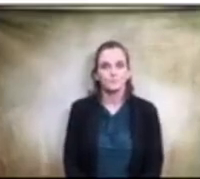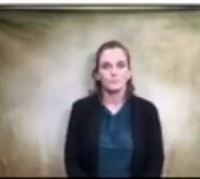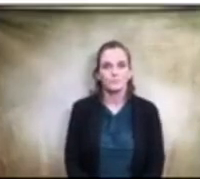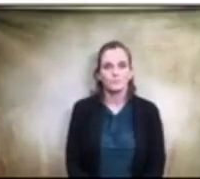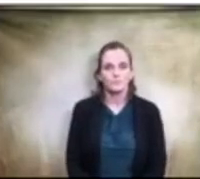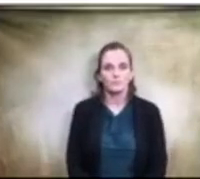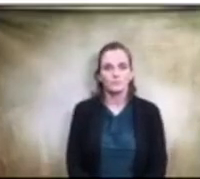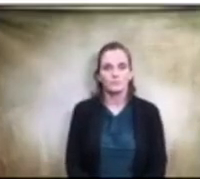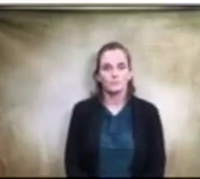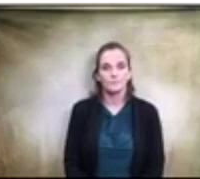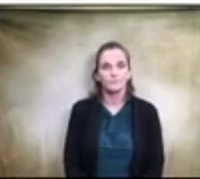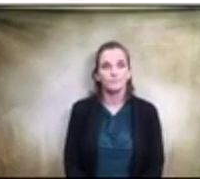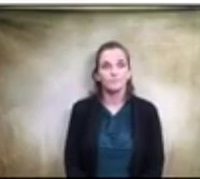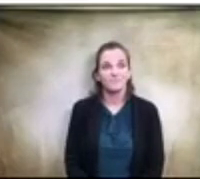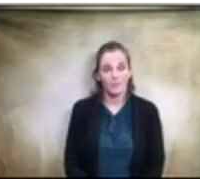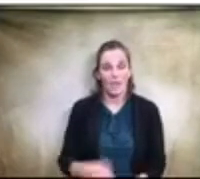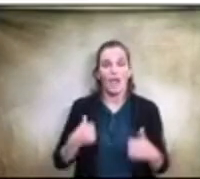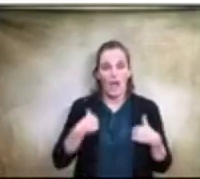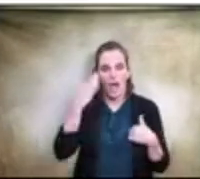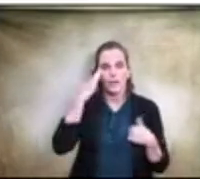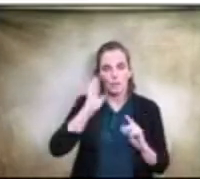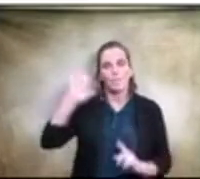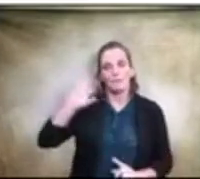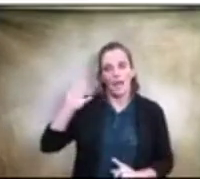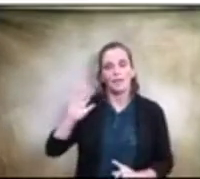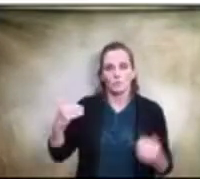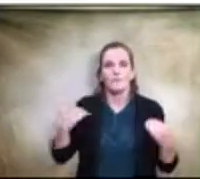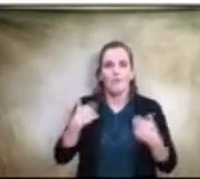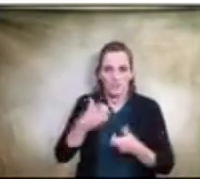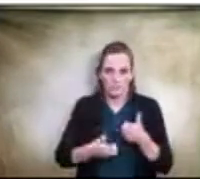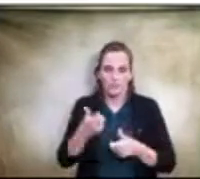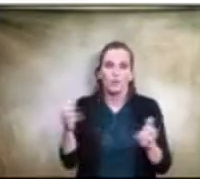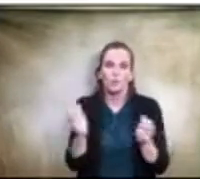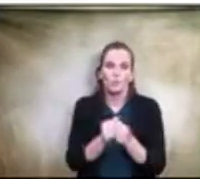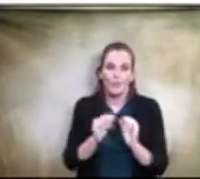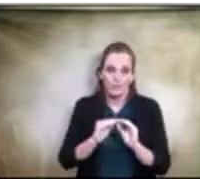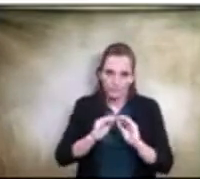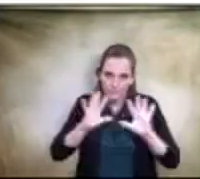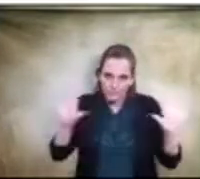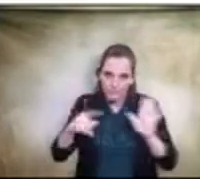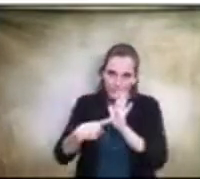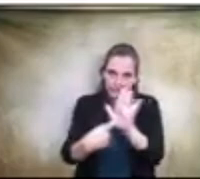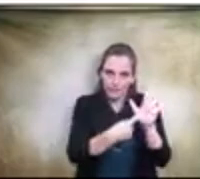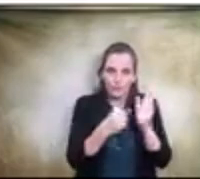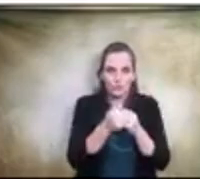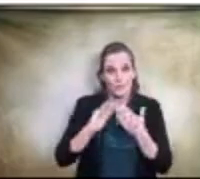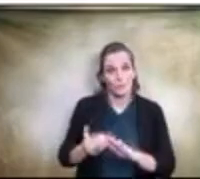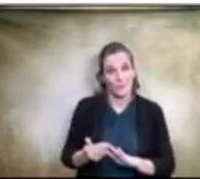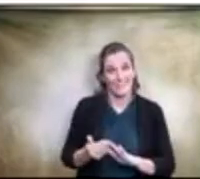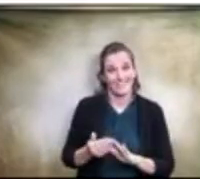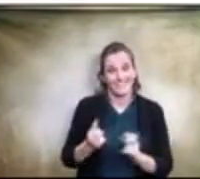I just know that in the past, we've had issues with transparency to our community, and I believe that it's